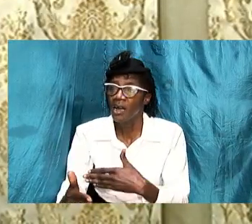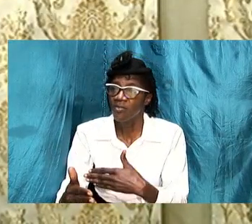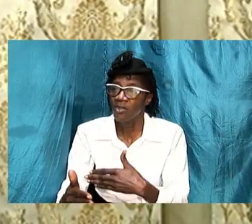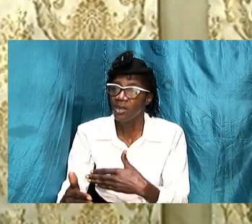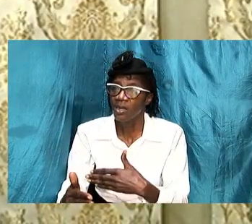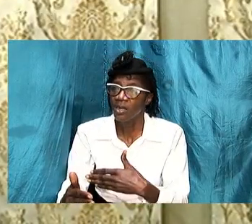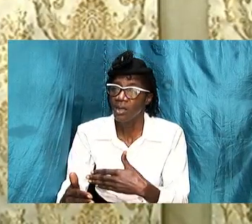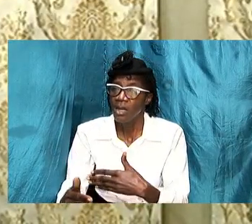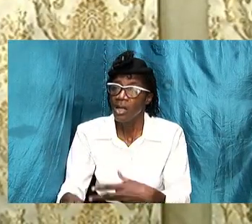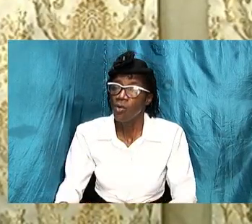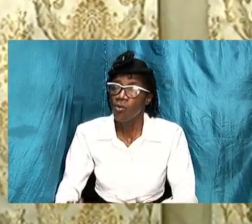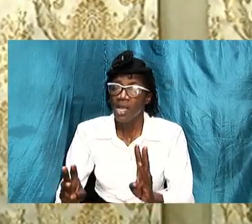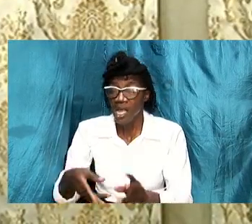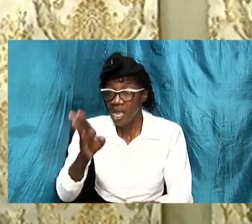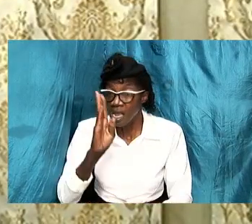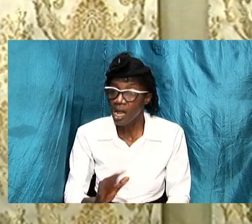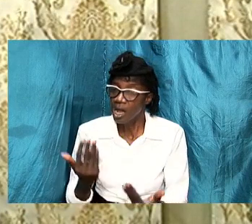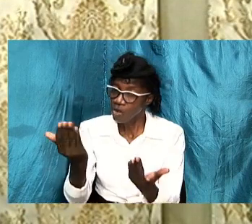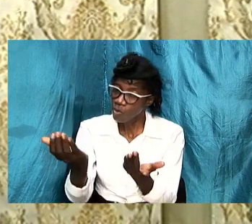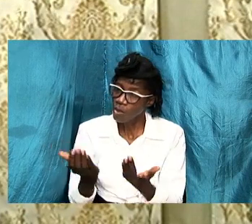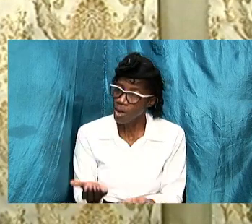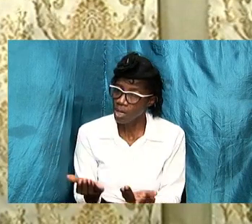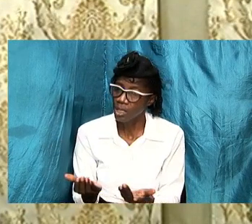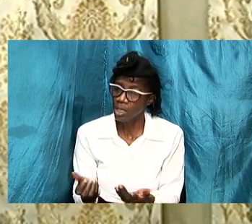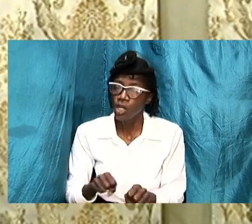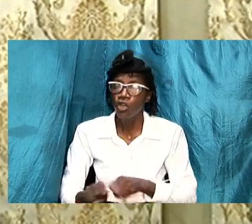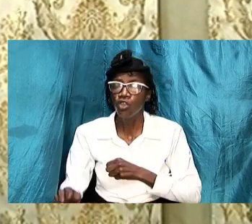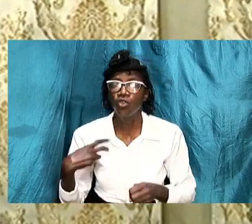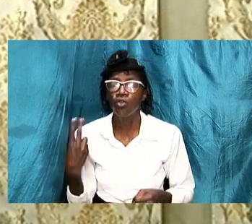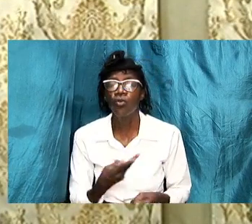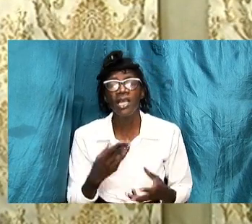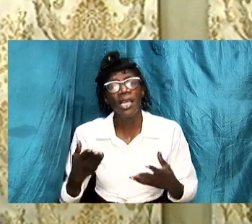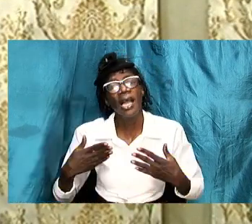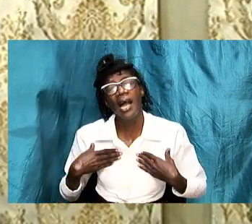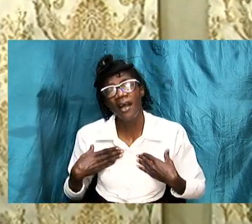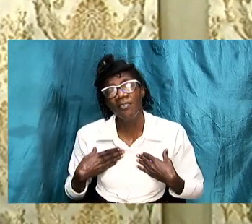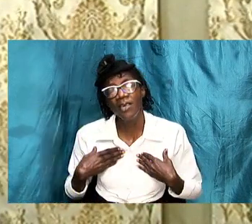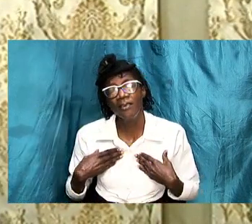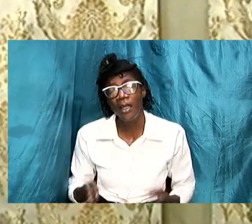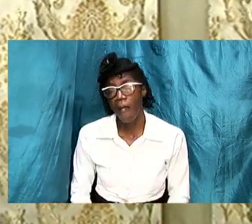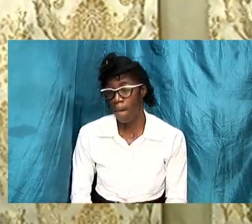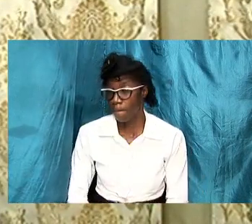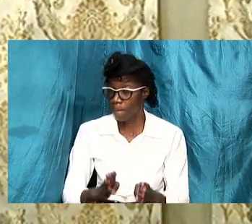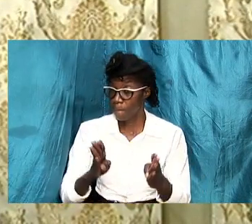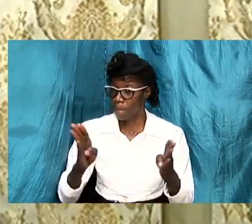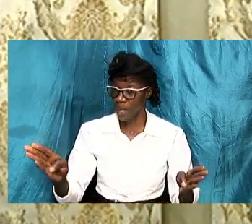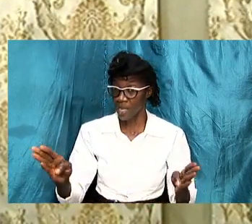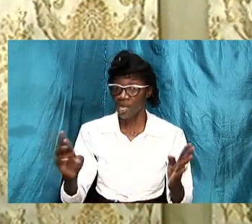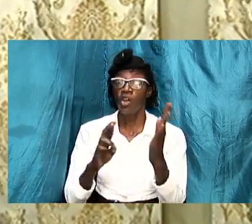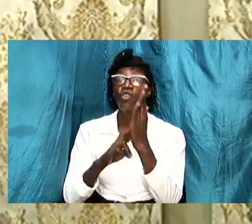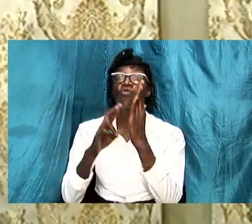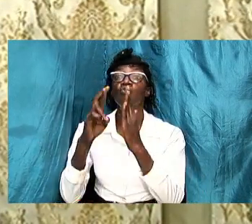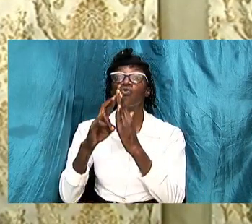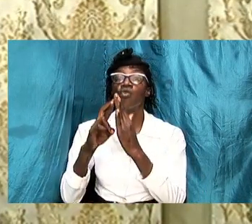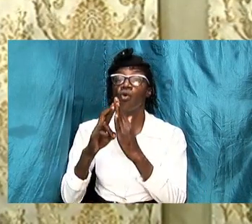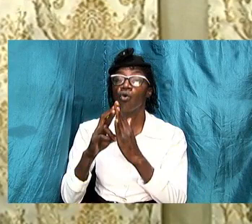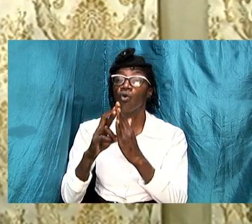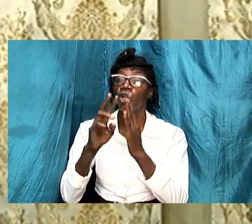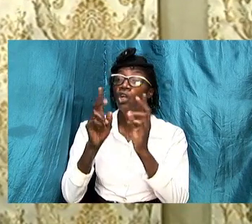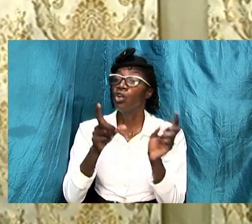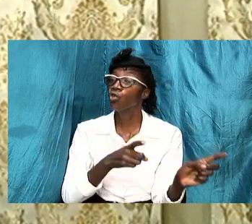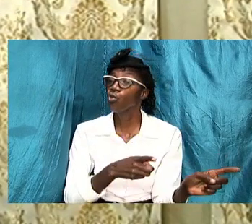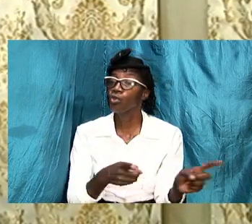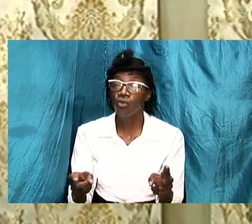god intended and so we have this tremendous role to play men